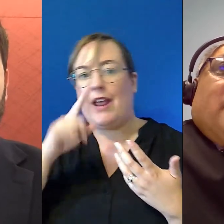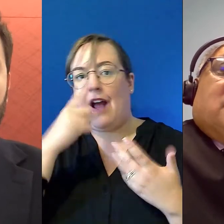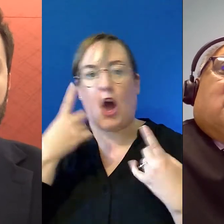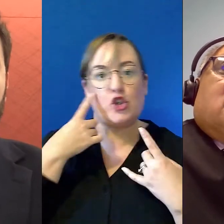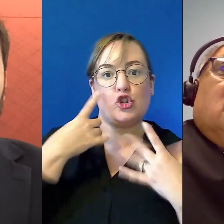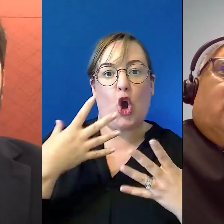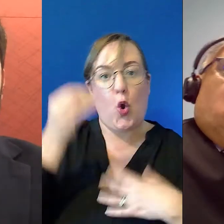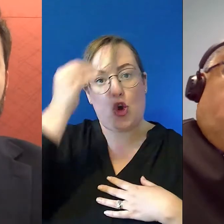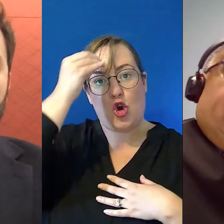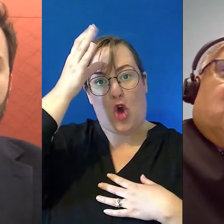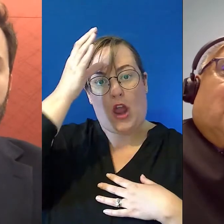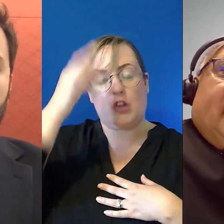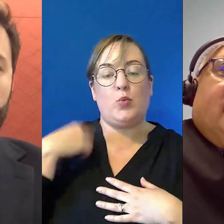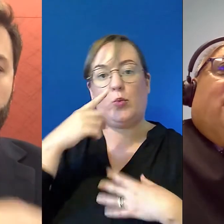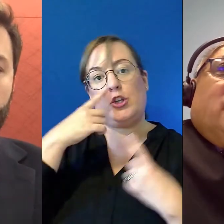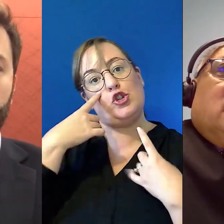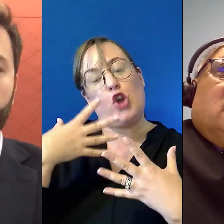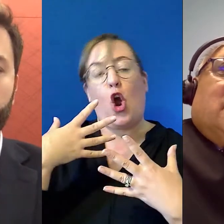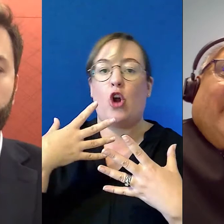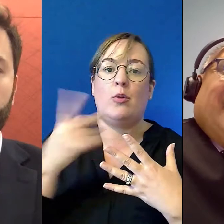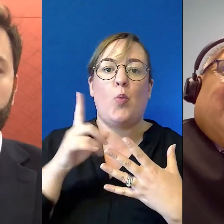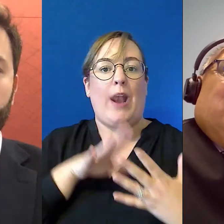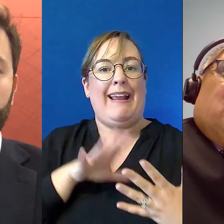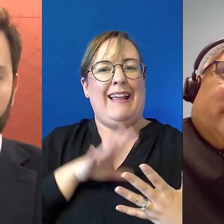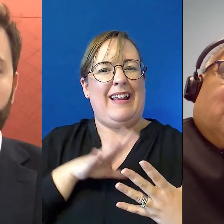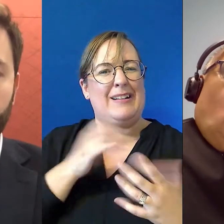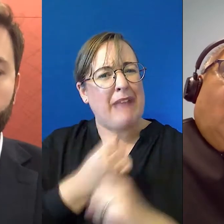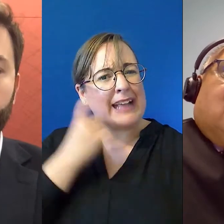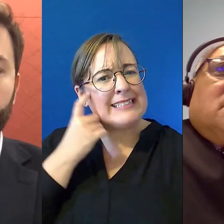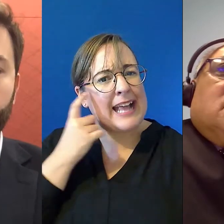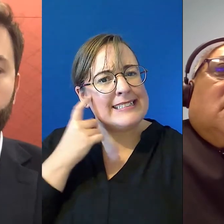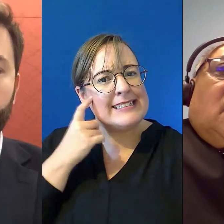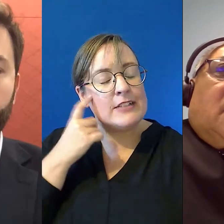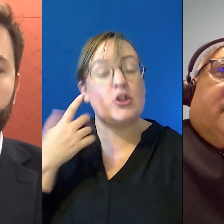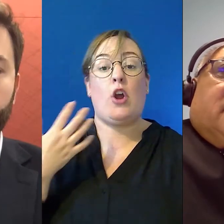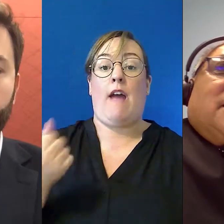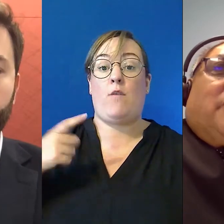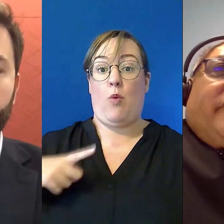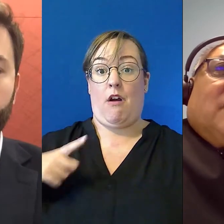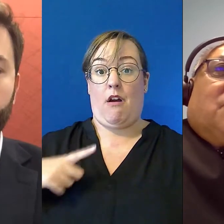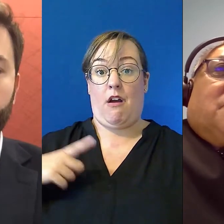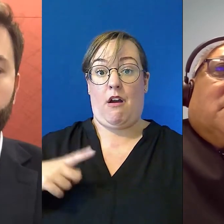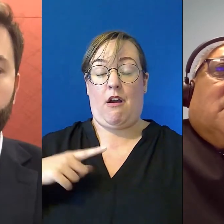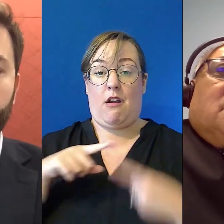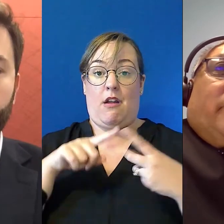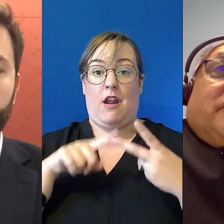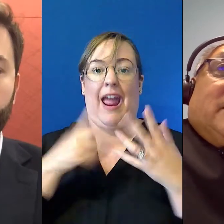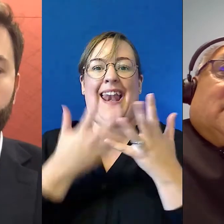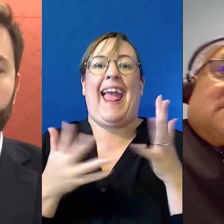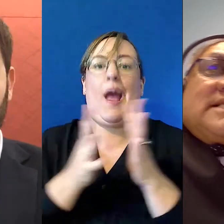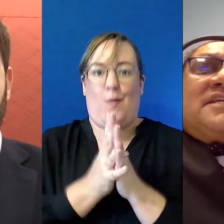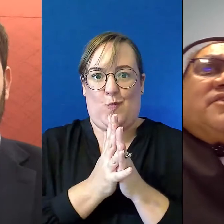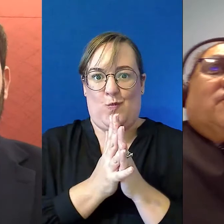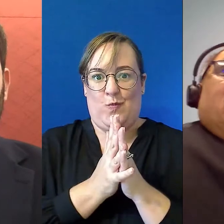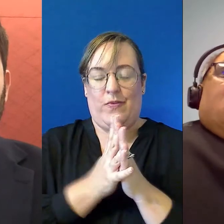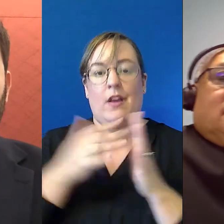knowledge bases we could bring into play. Does that make sense? So there's some whys, and then there's a couple of how to's. But we have to get